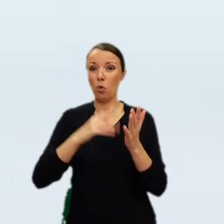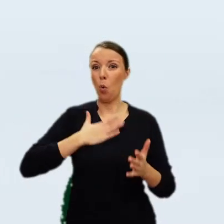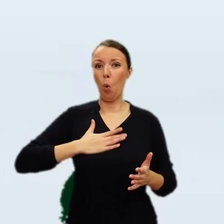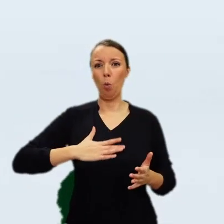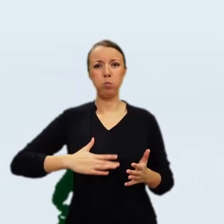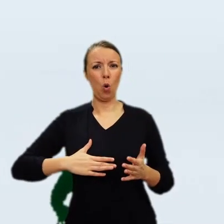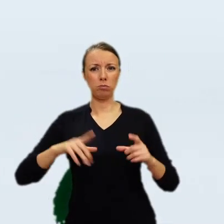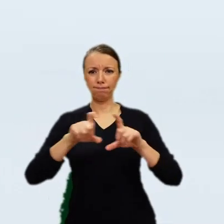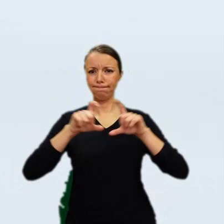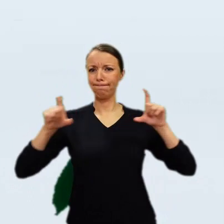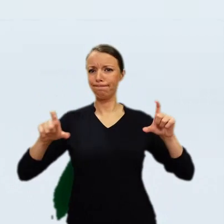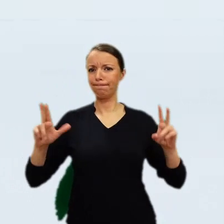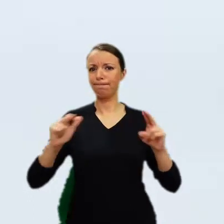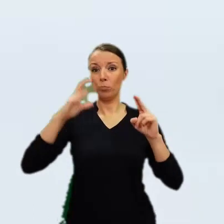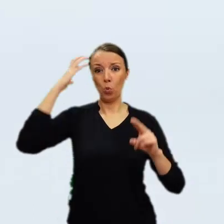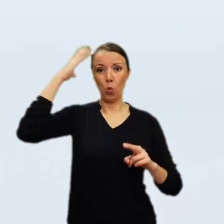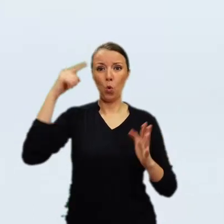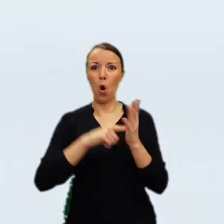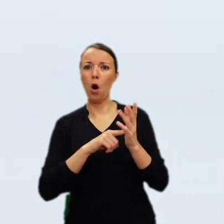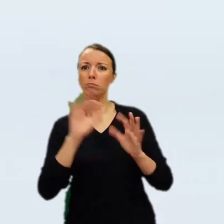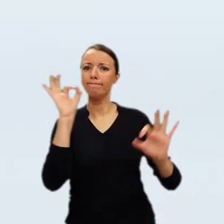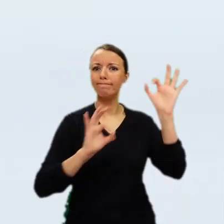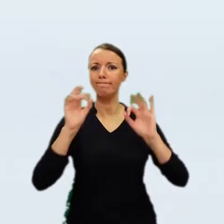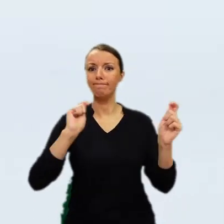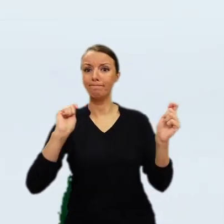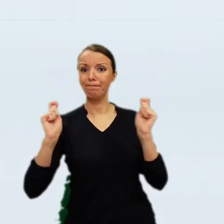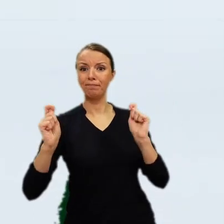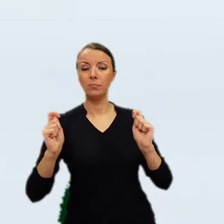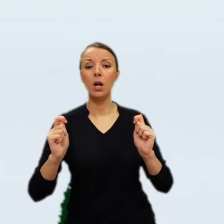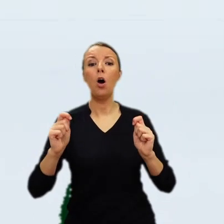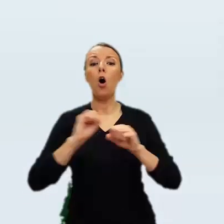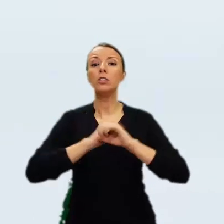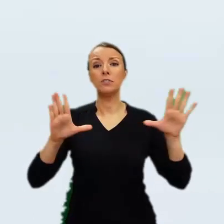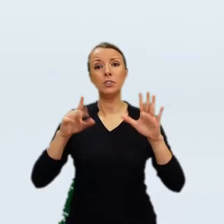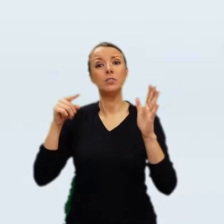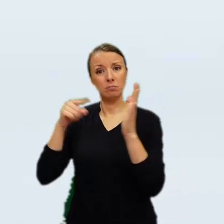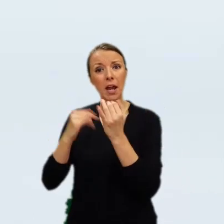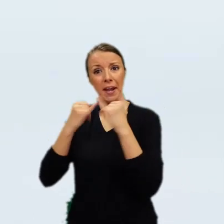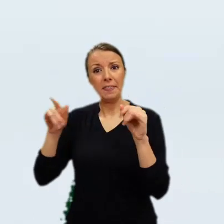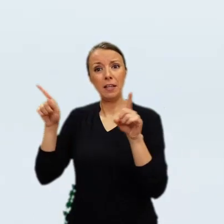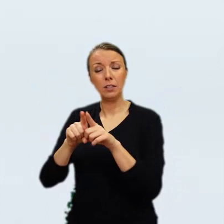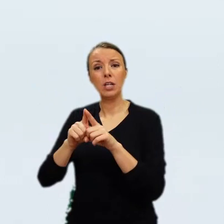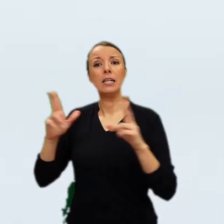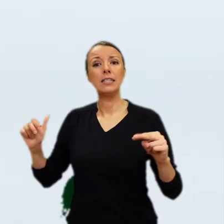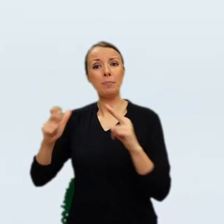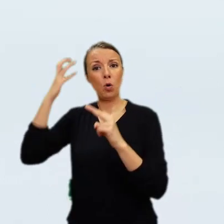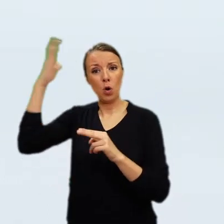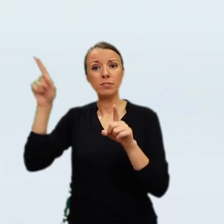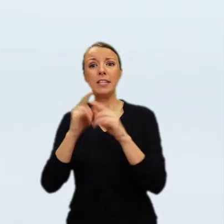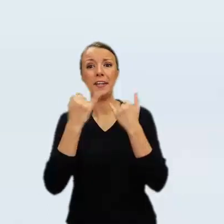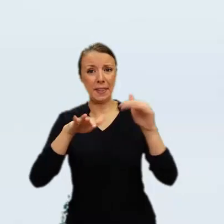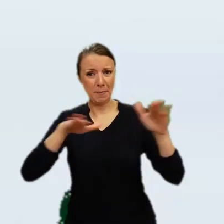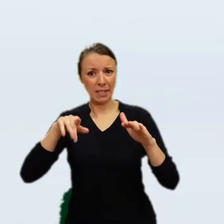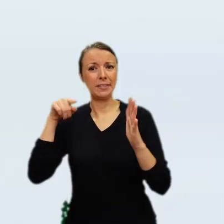Stanisław August abdicated. Poland was ceased to exist as a country on the world map until 1918, after World War I,